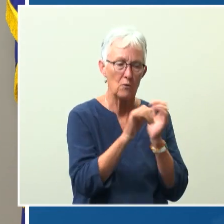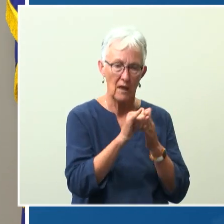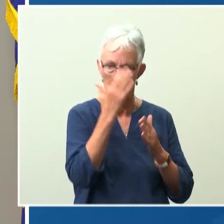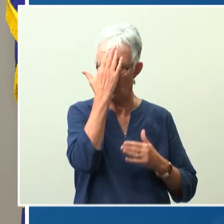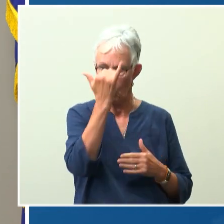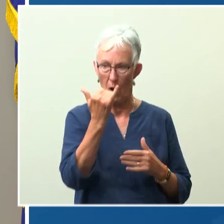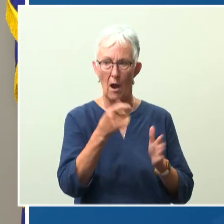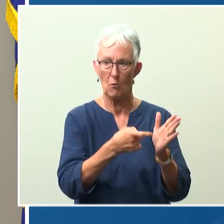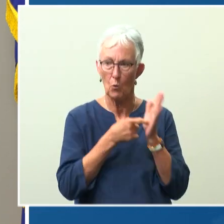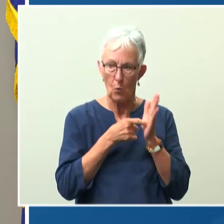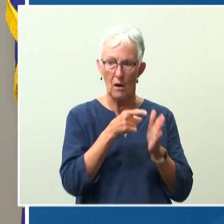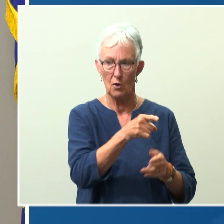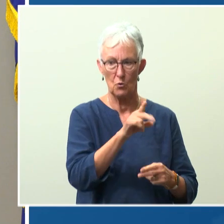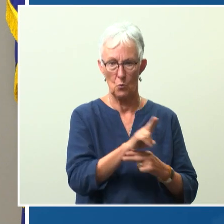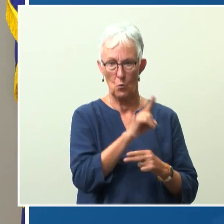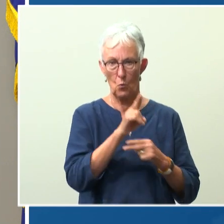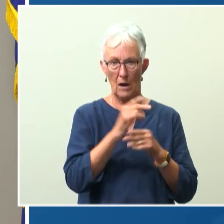trust.